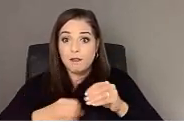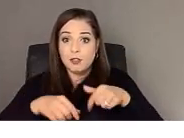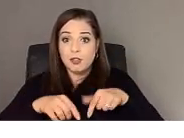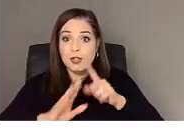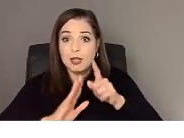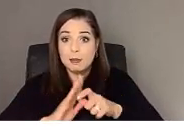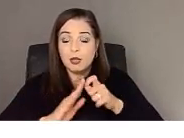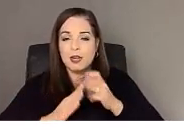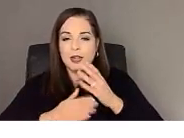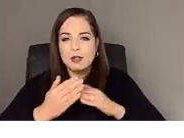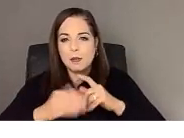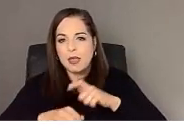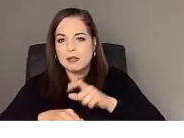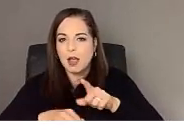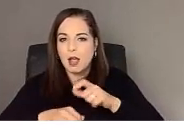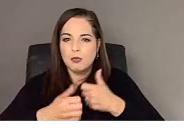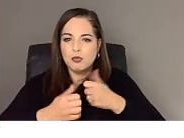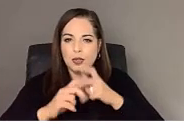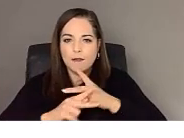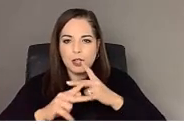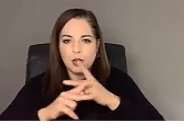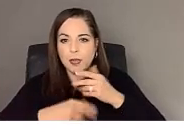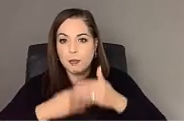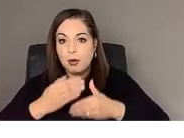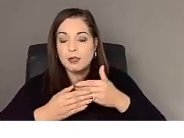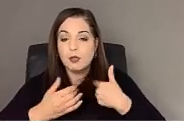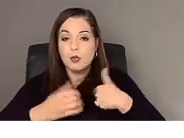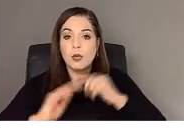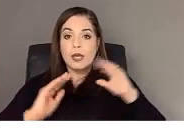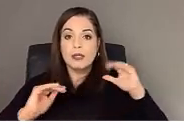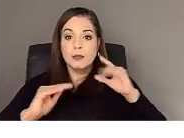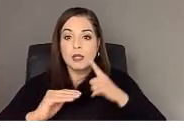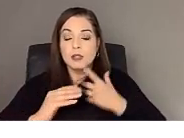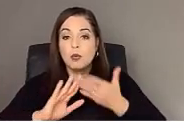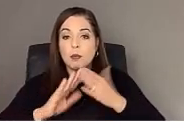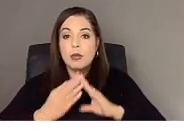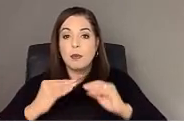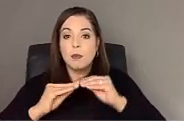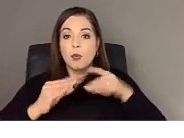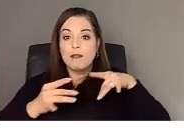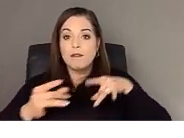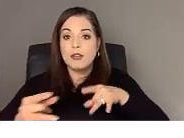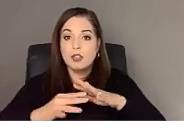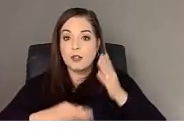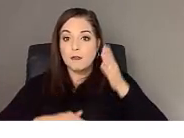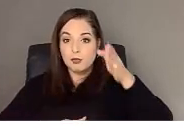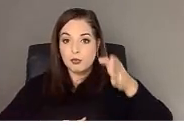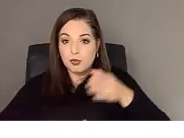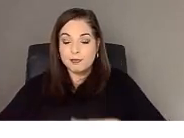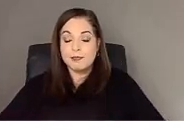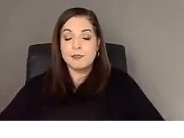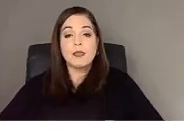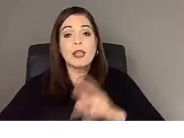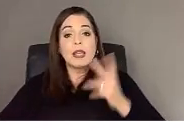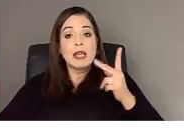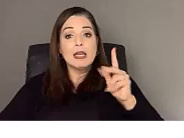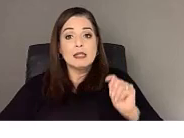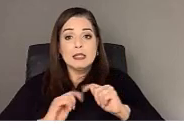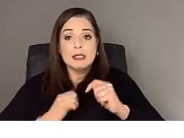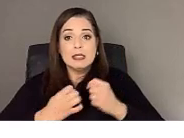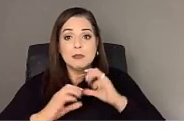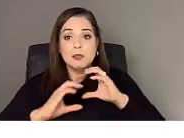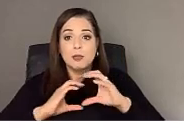spent figuring out our process. So we anticipate that we will be able to be more efficient in the future. The KT and communications